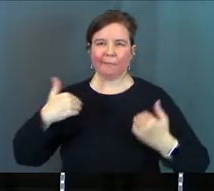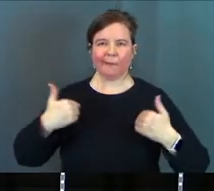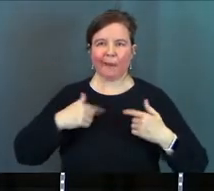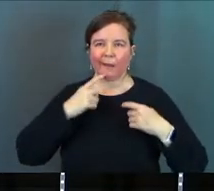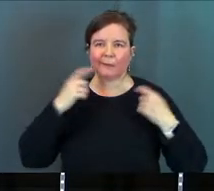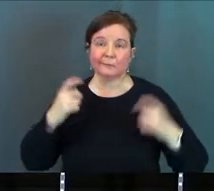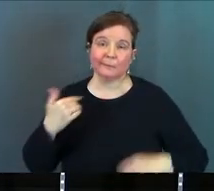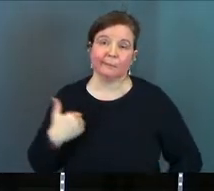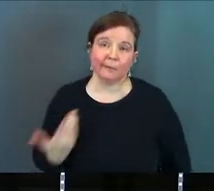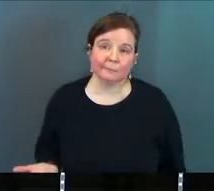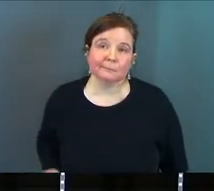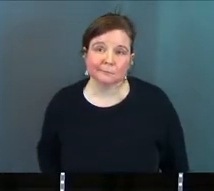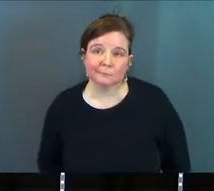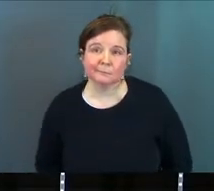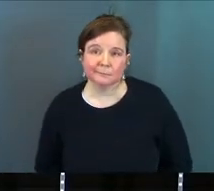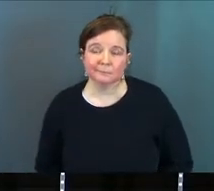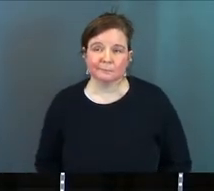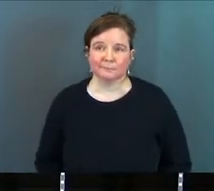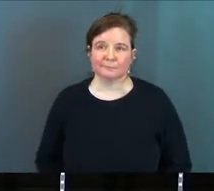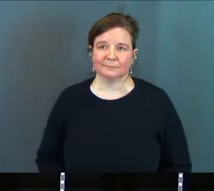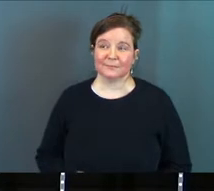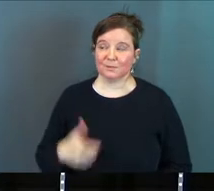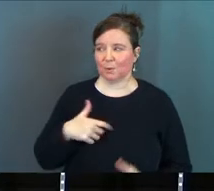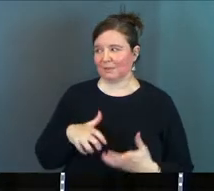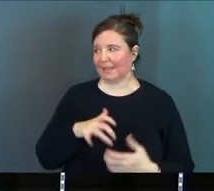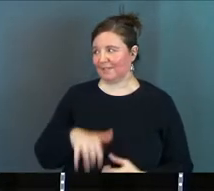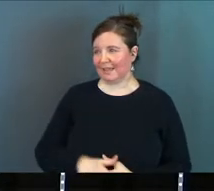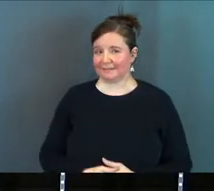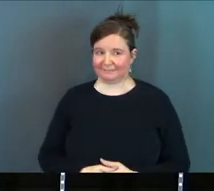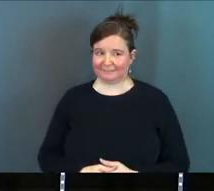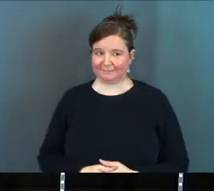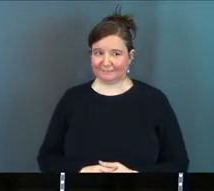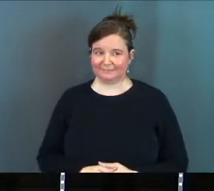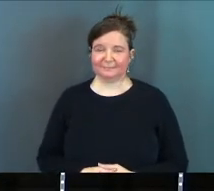had sin you're supposed to laugh at that